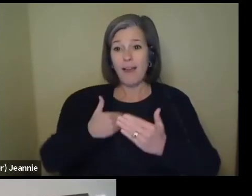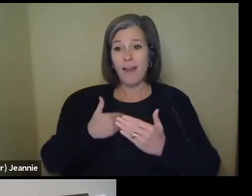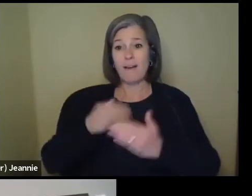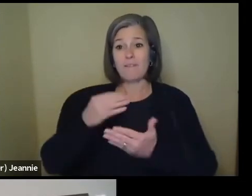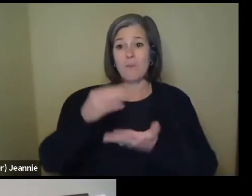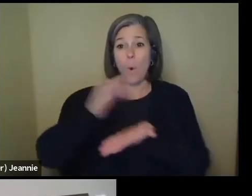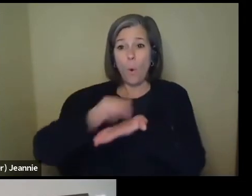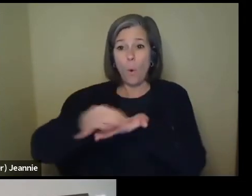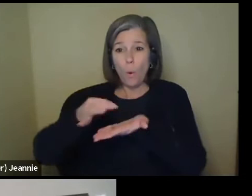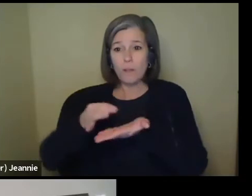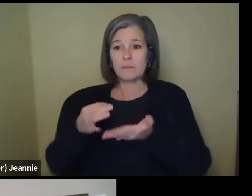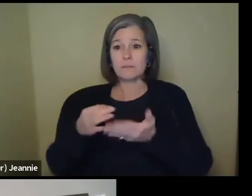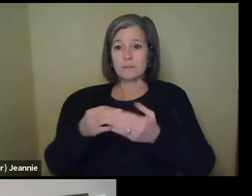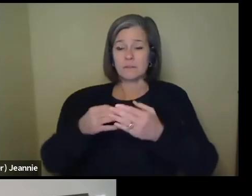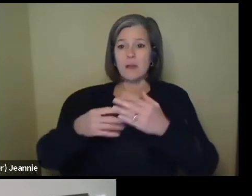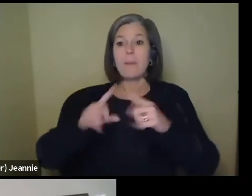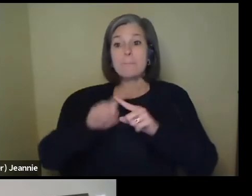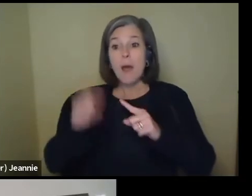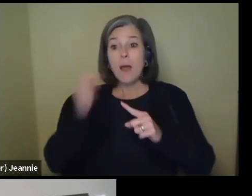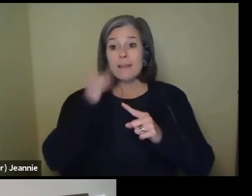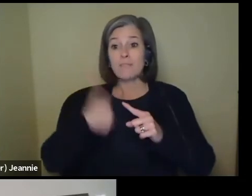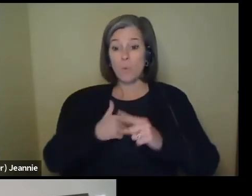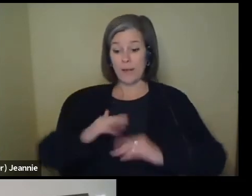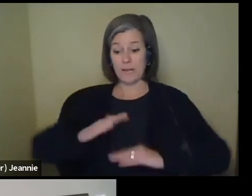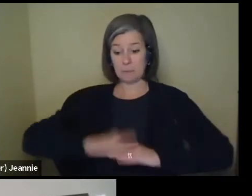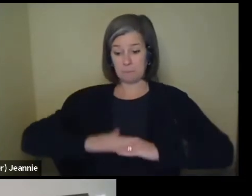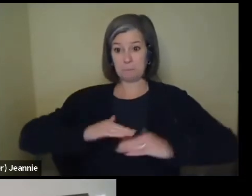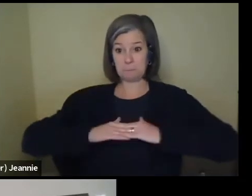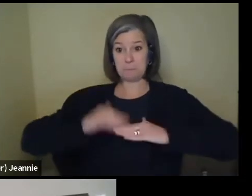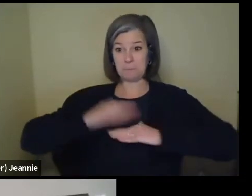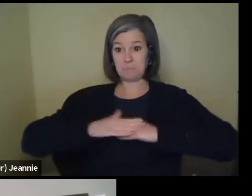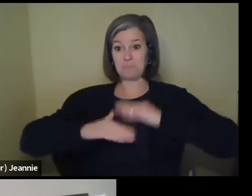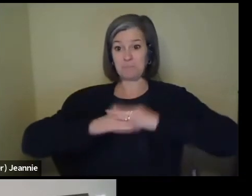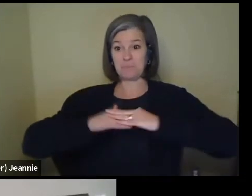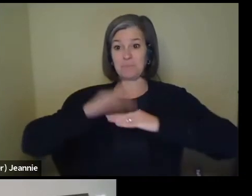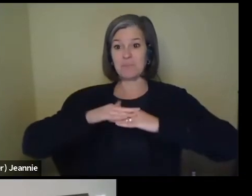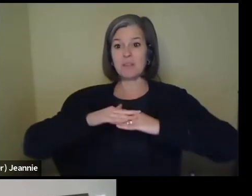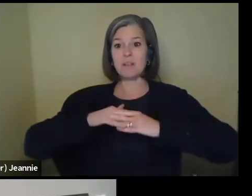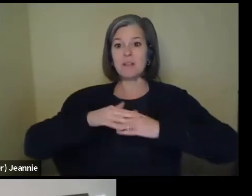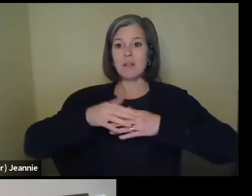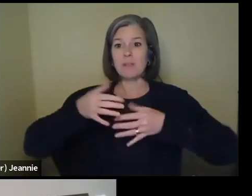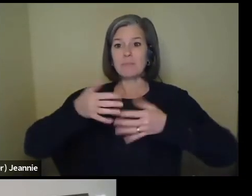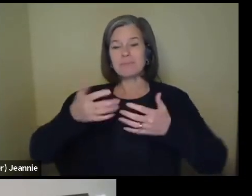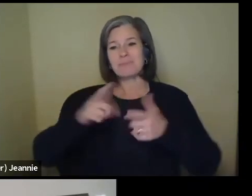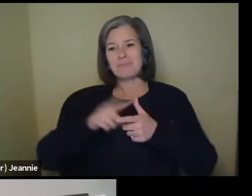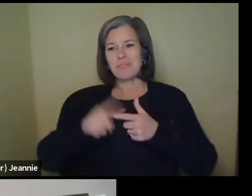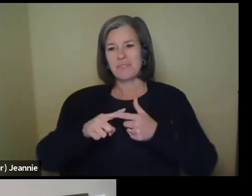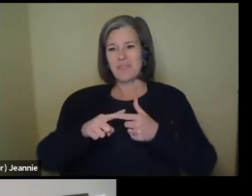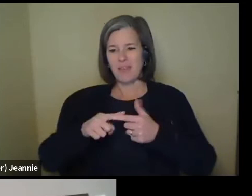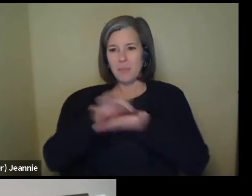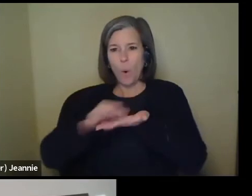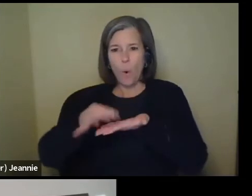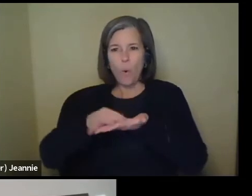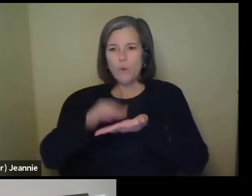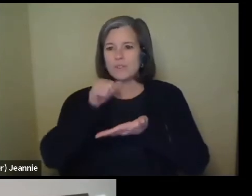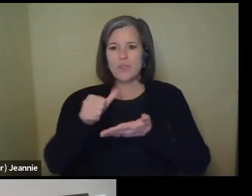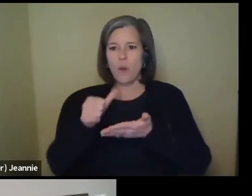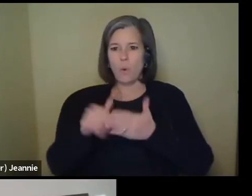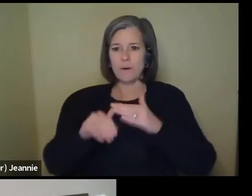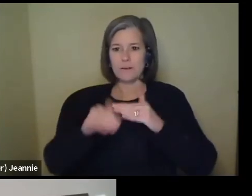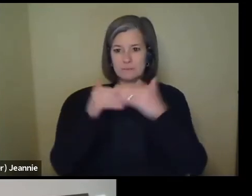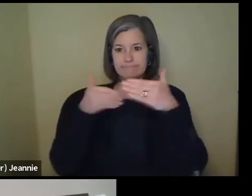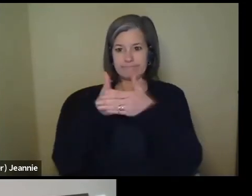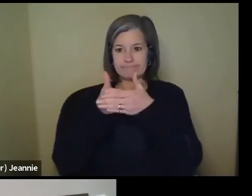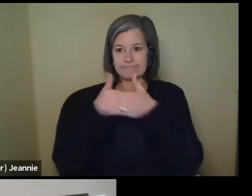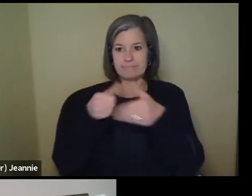But when we stack them all together, those holes will not line up with one another and we will have better protection.